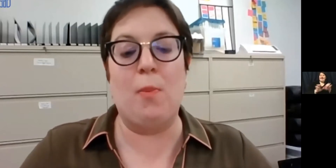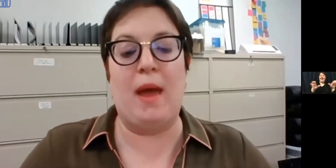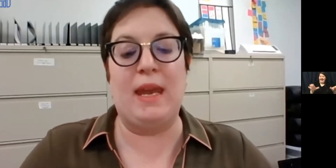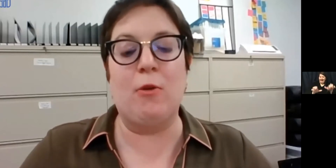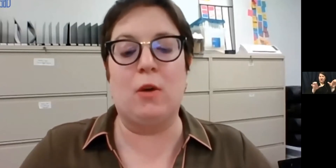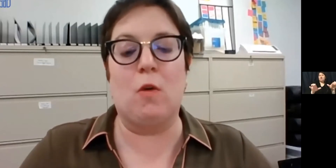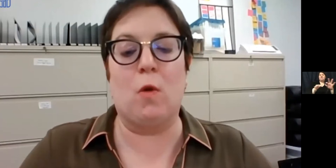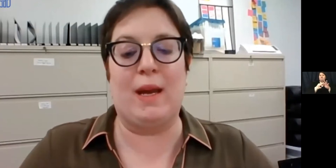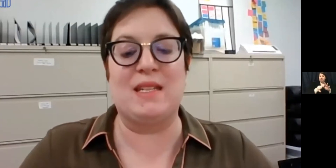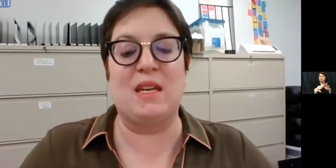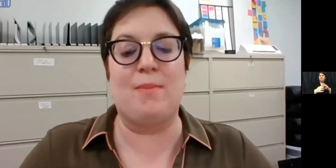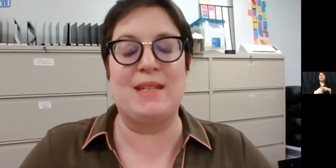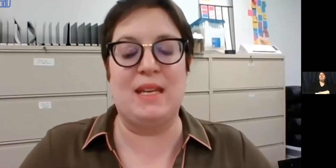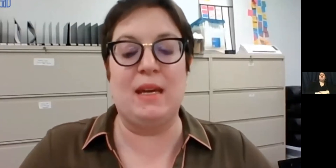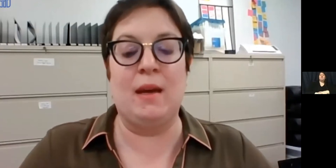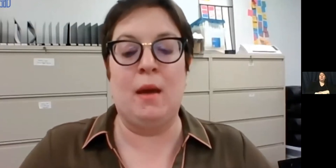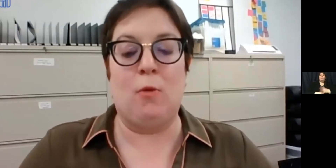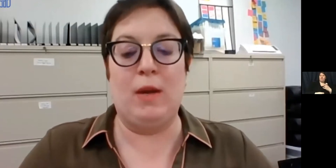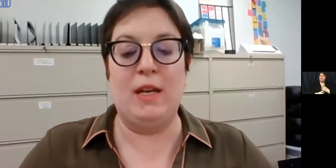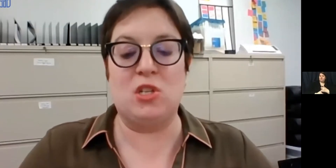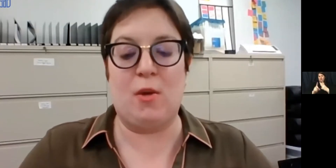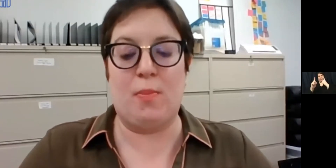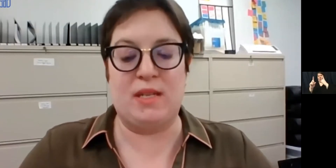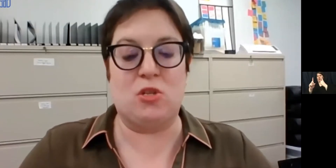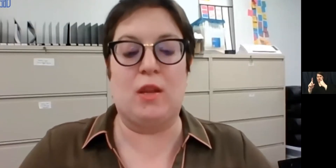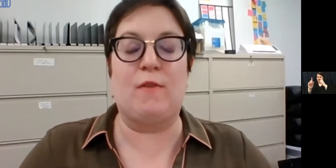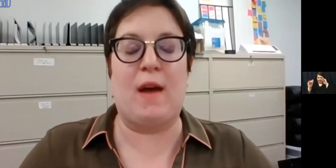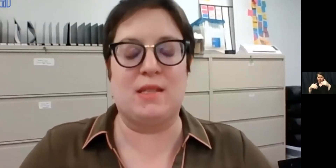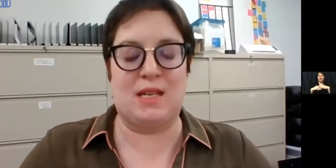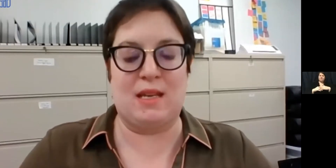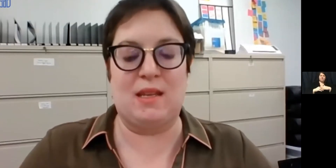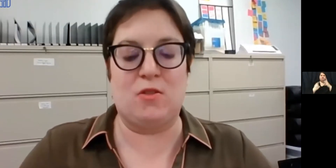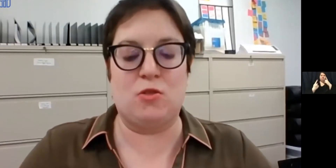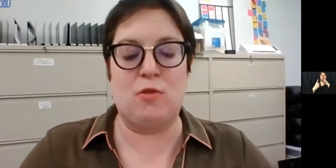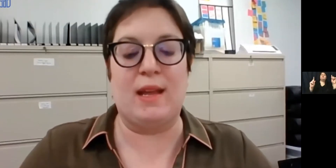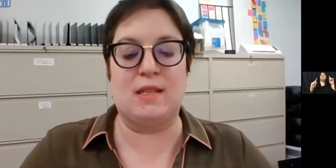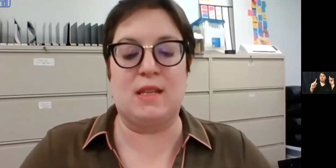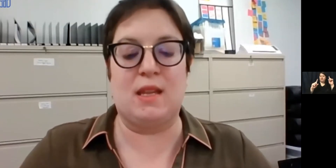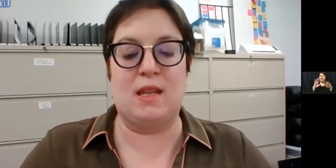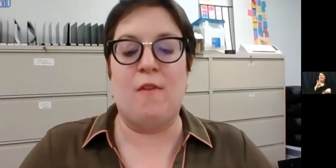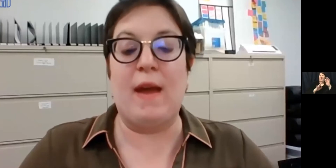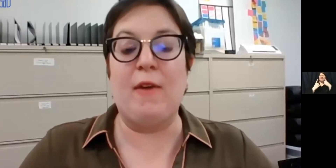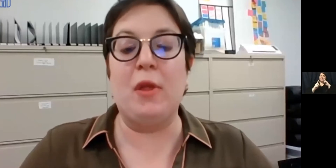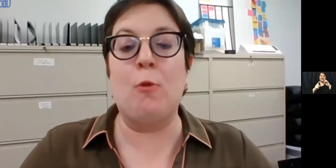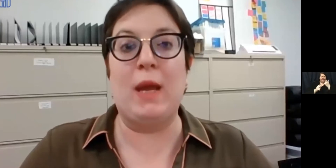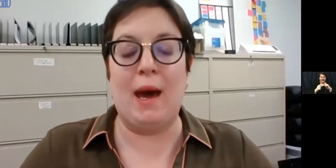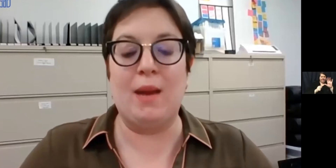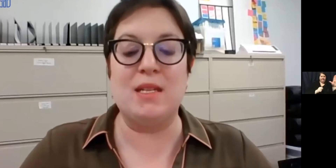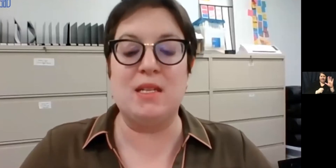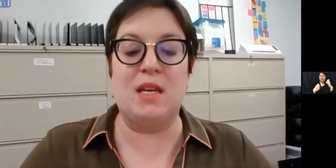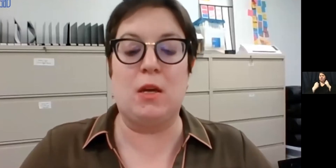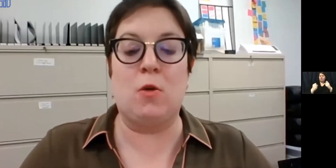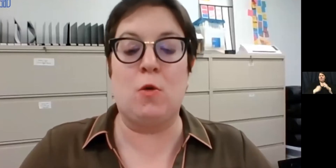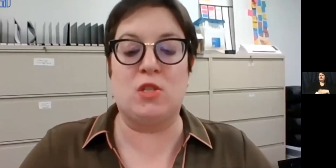to help an equally goal oriented mentee reach their potential and find success in their strengths. Thankfully, we